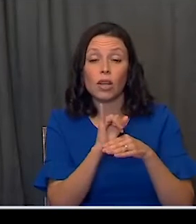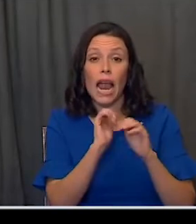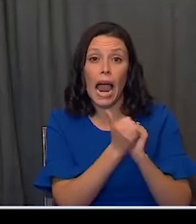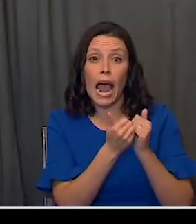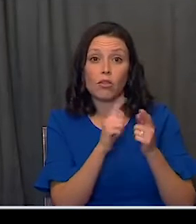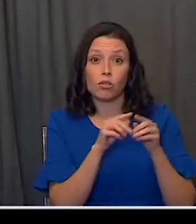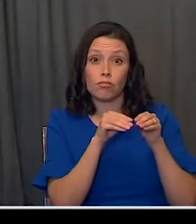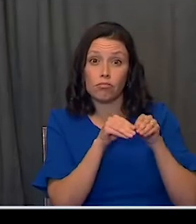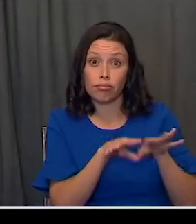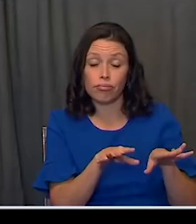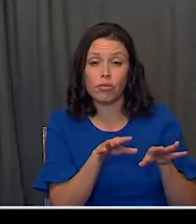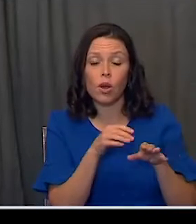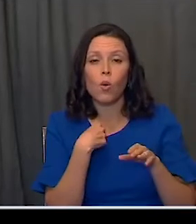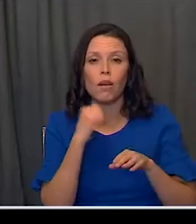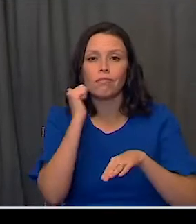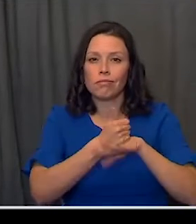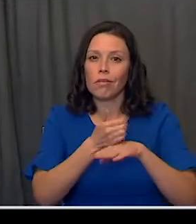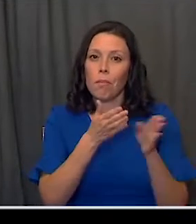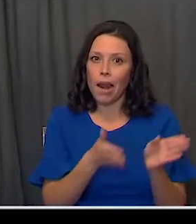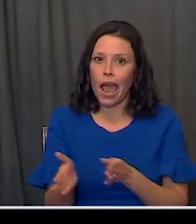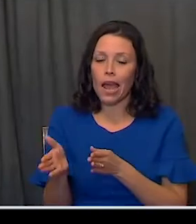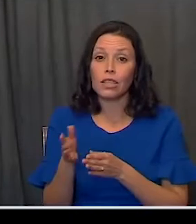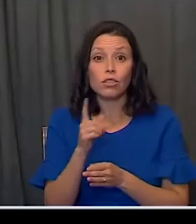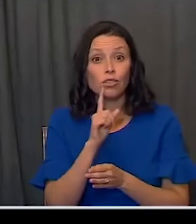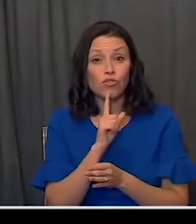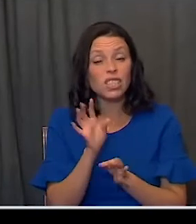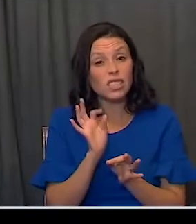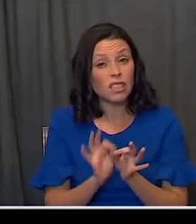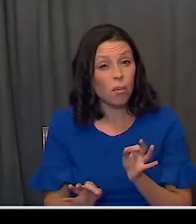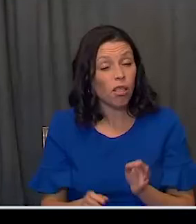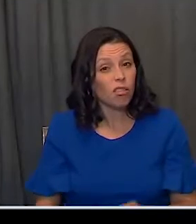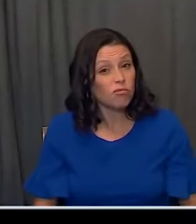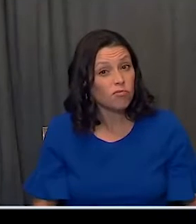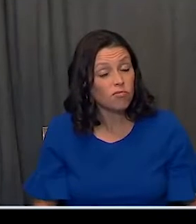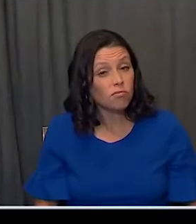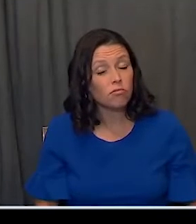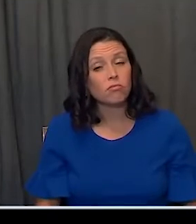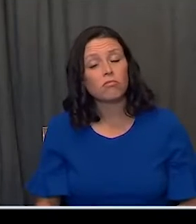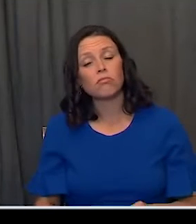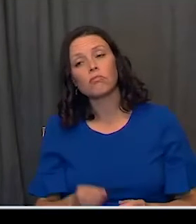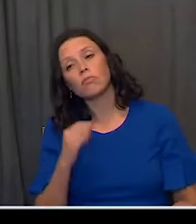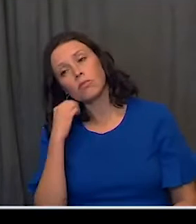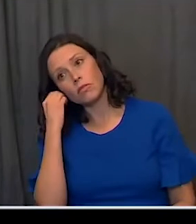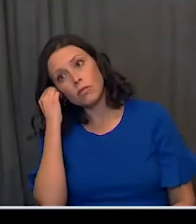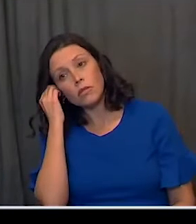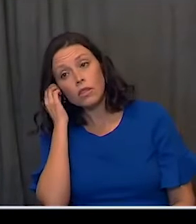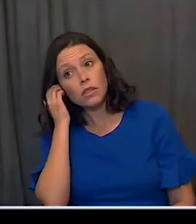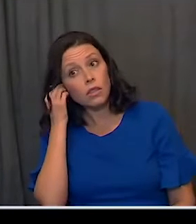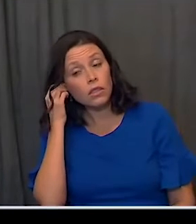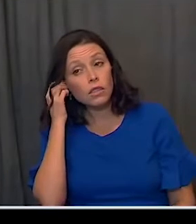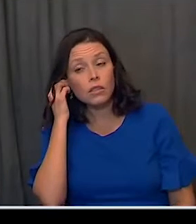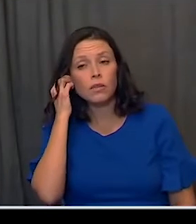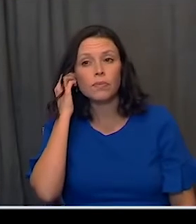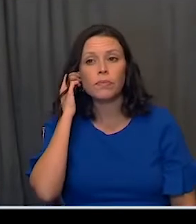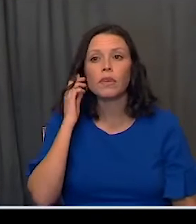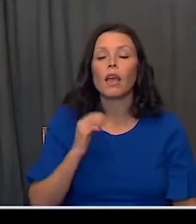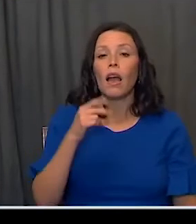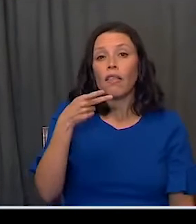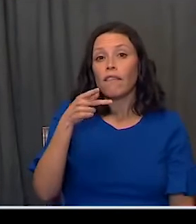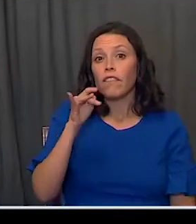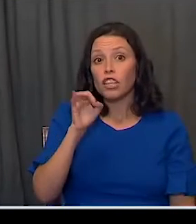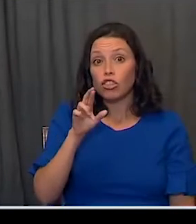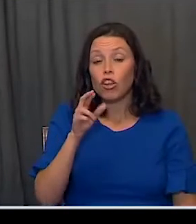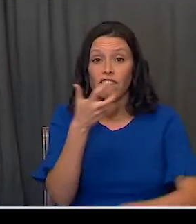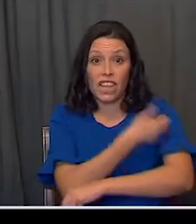distribution, we came up with our plan. It's relatively simple. We take the Pfizer vaccine. They are capable